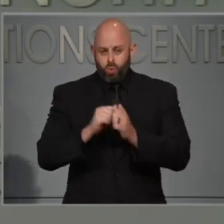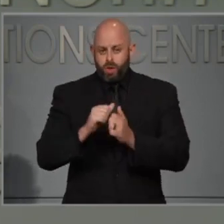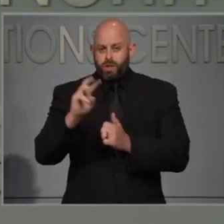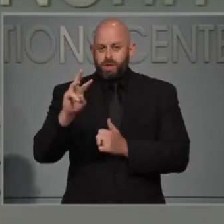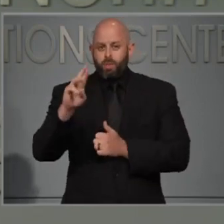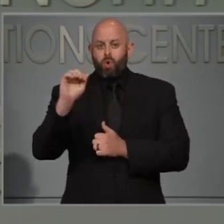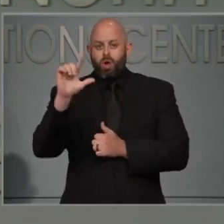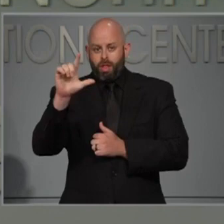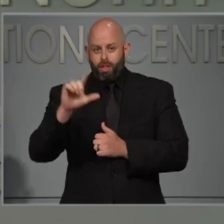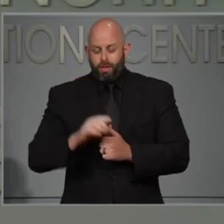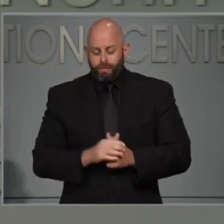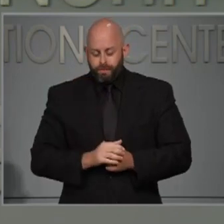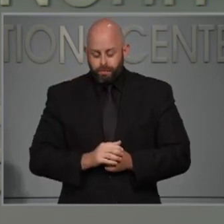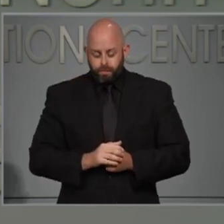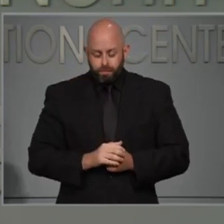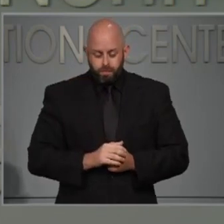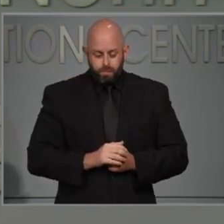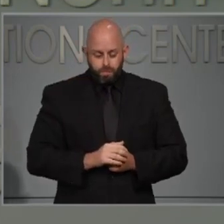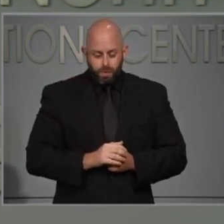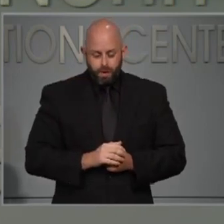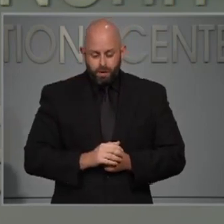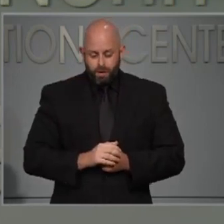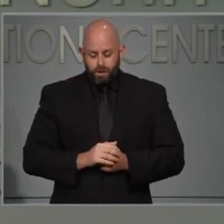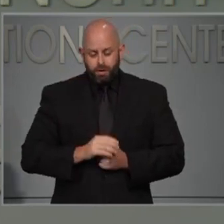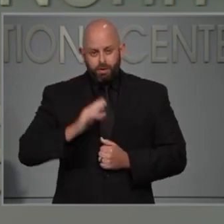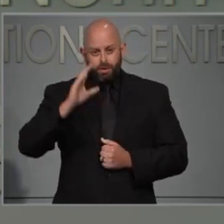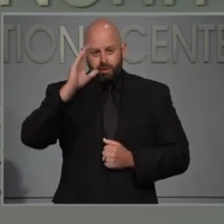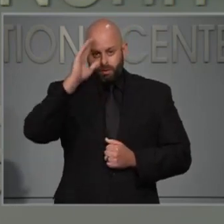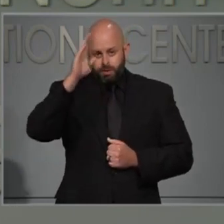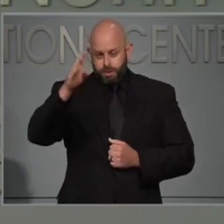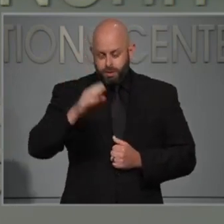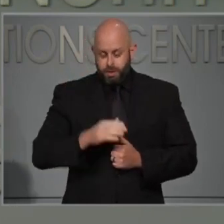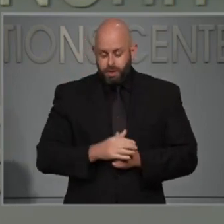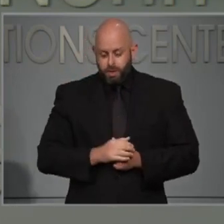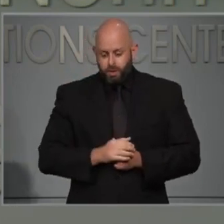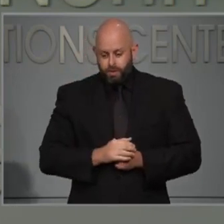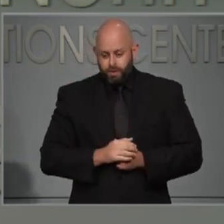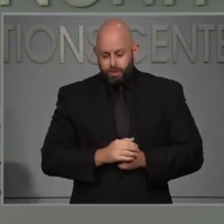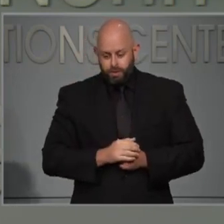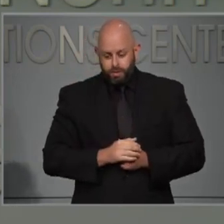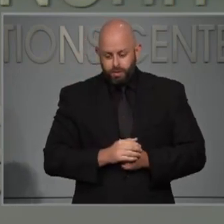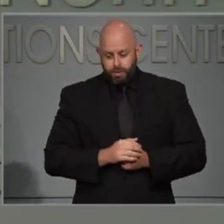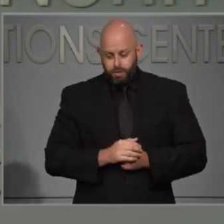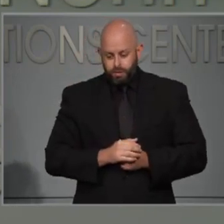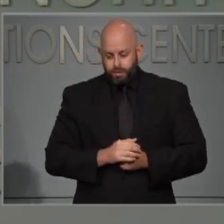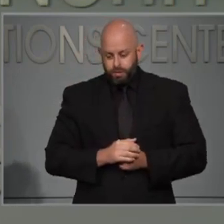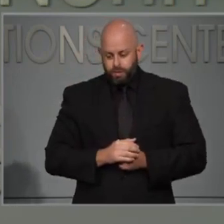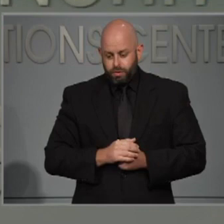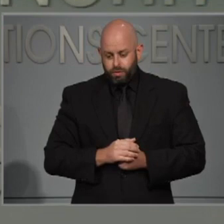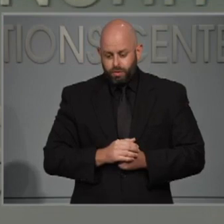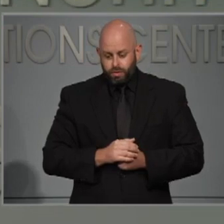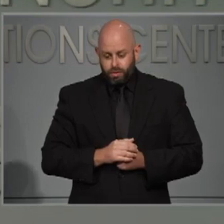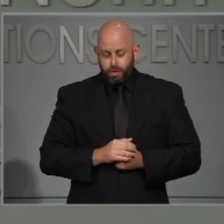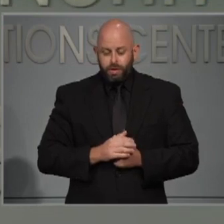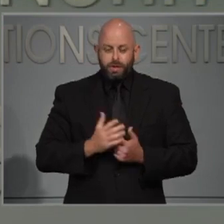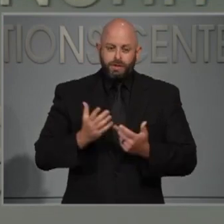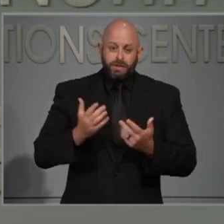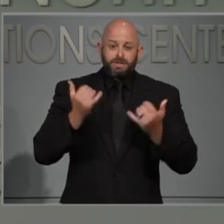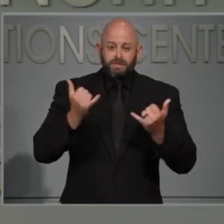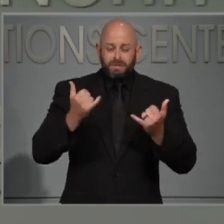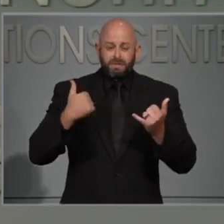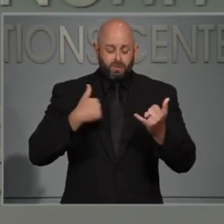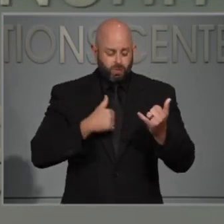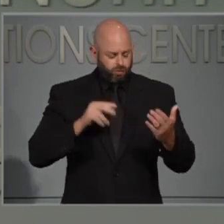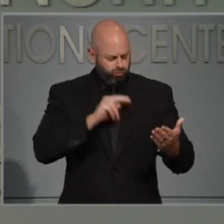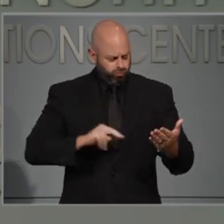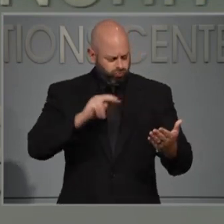Hi, Travis Fain, WRAL. We're still early days on research into the effectiveness of masks, but research does indicate